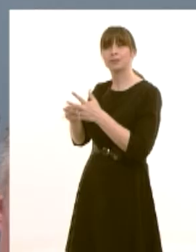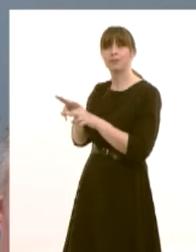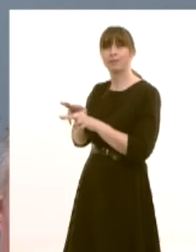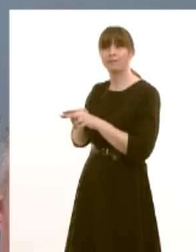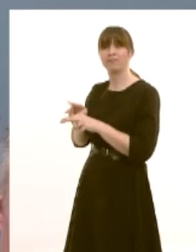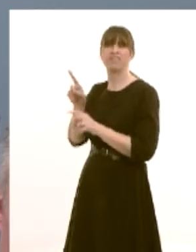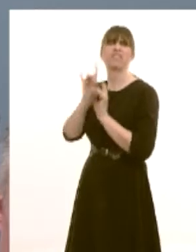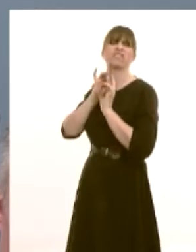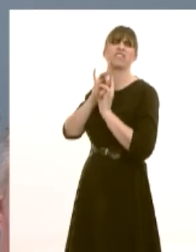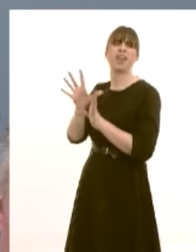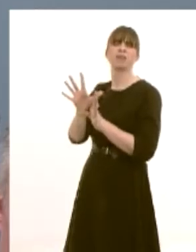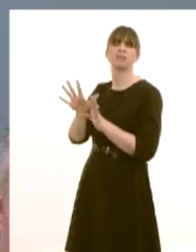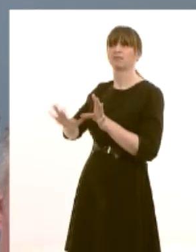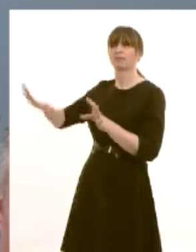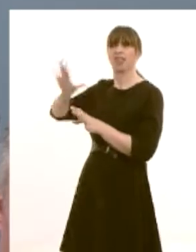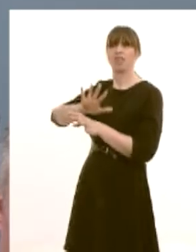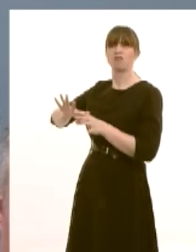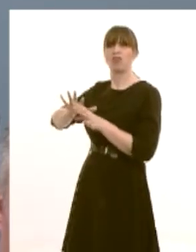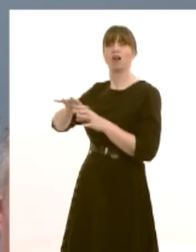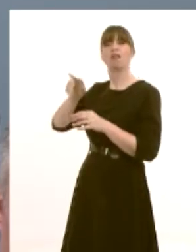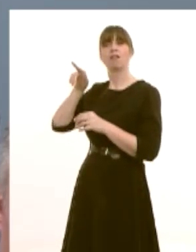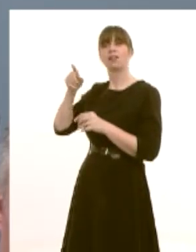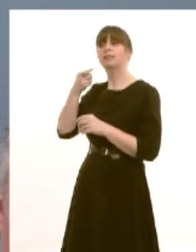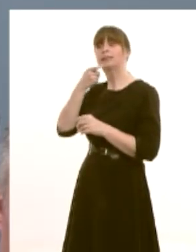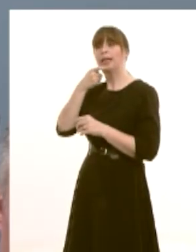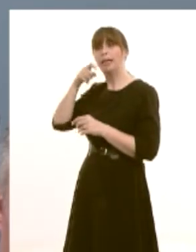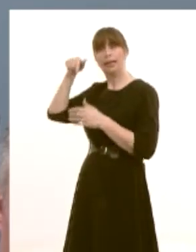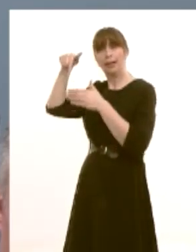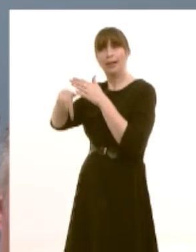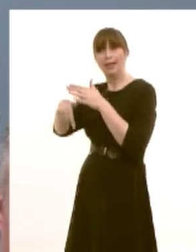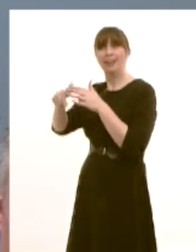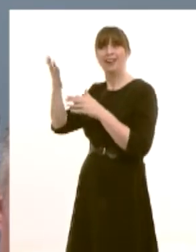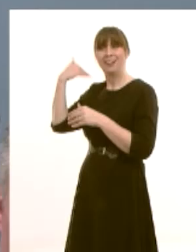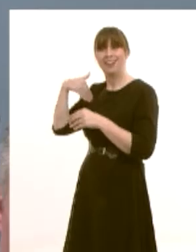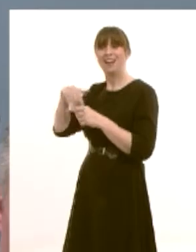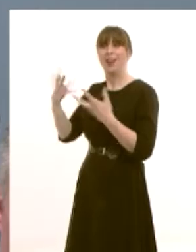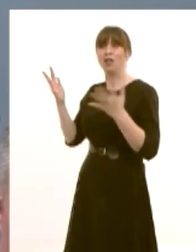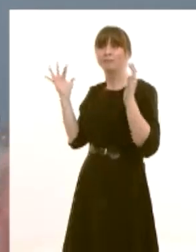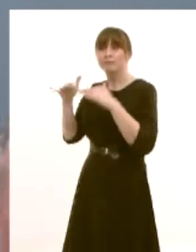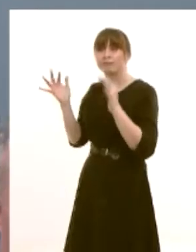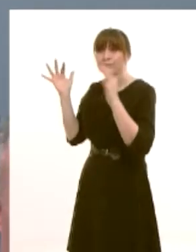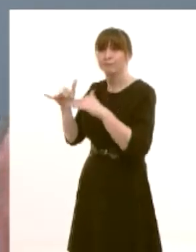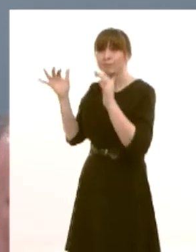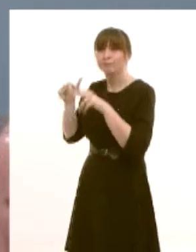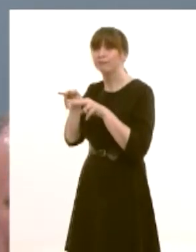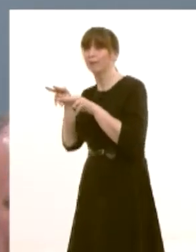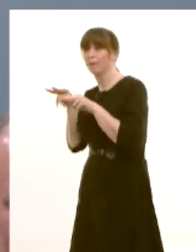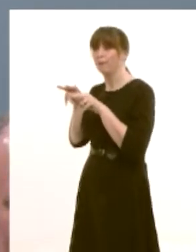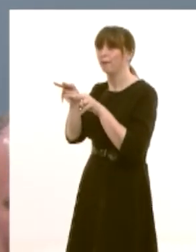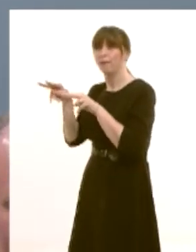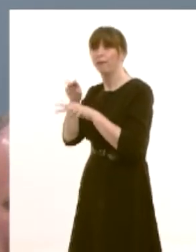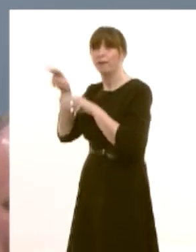particularly famous and national trust site which helps them be local voices to promote tourism in the veil of neath and nearby areas